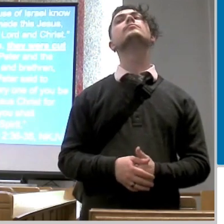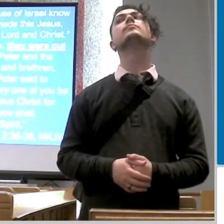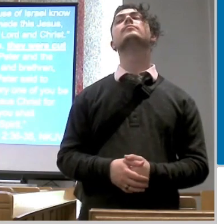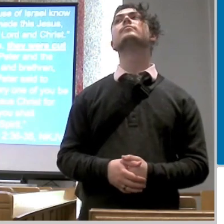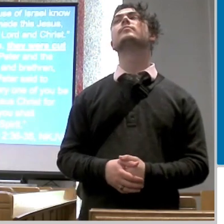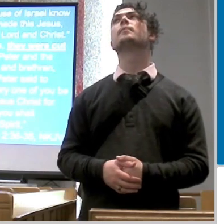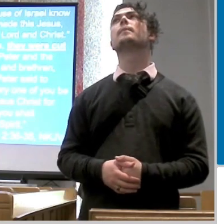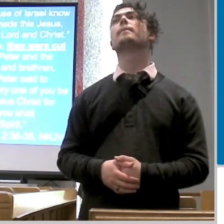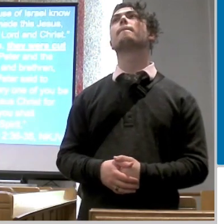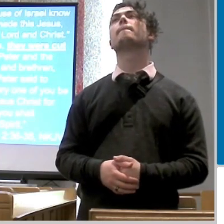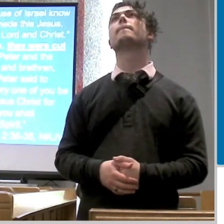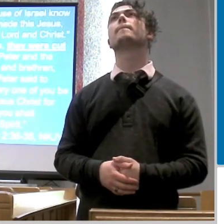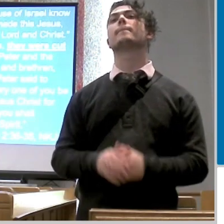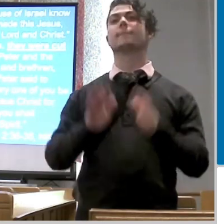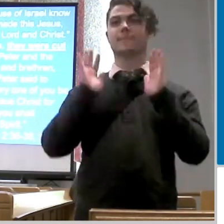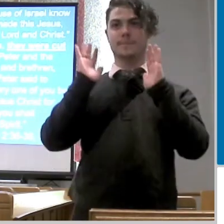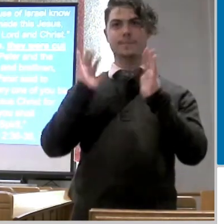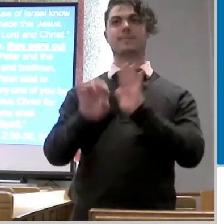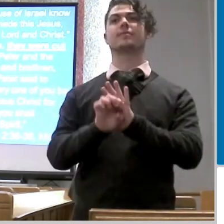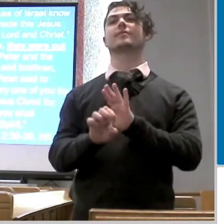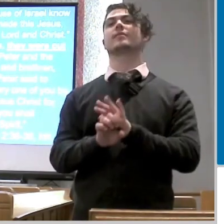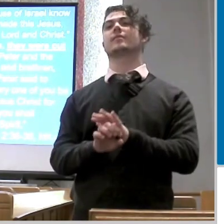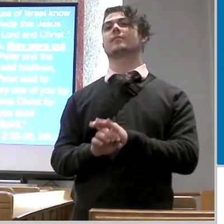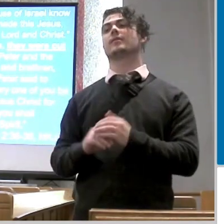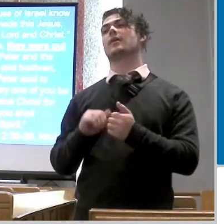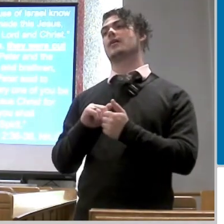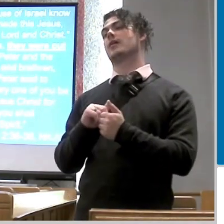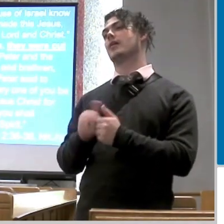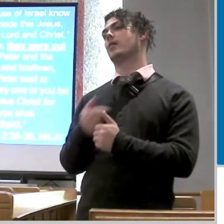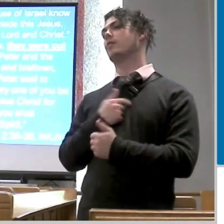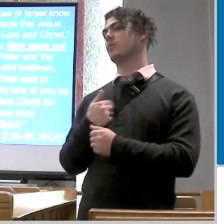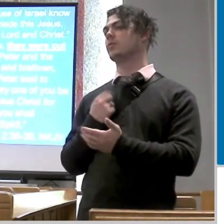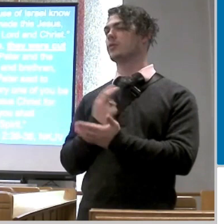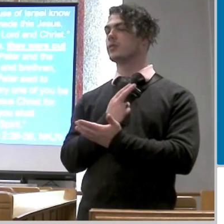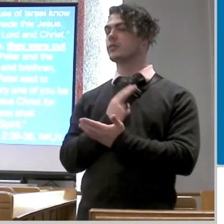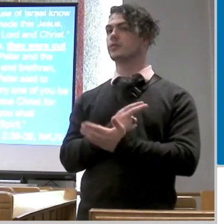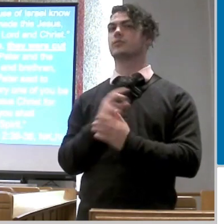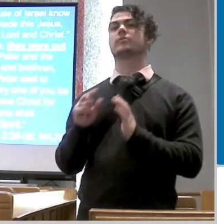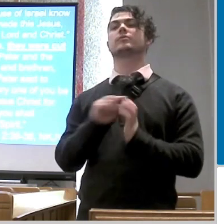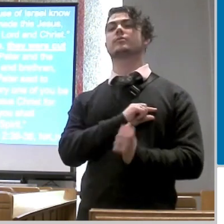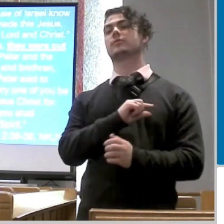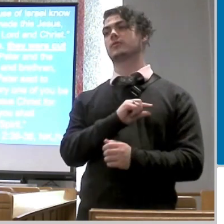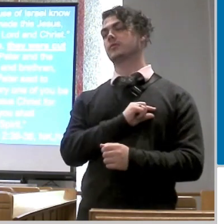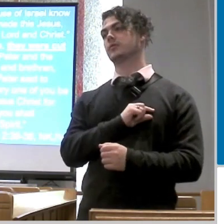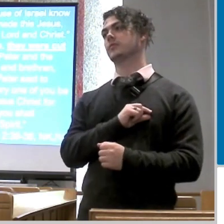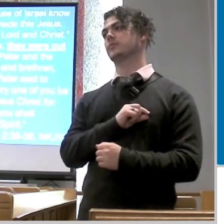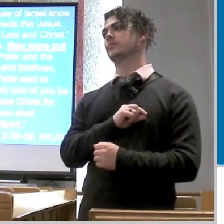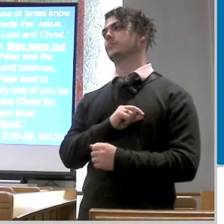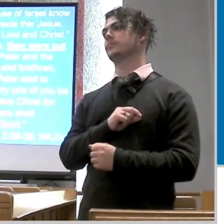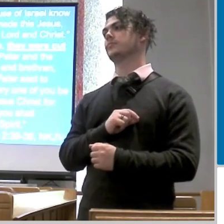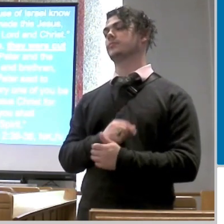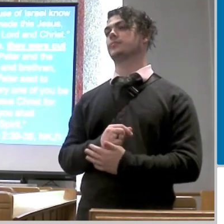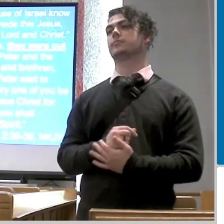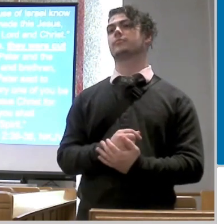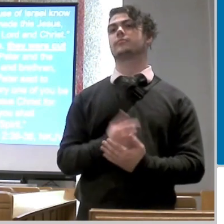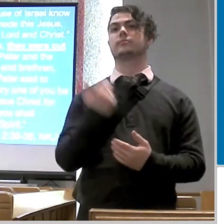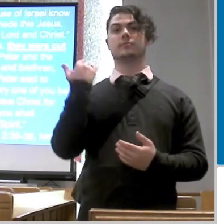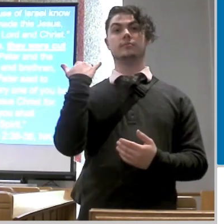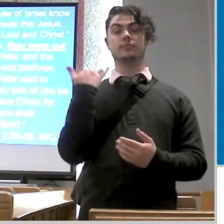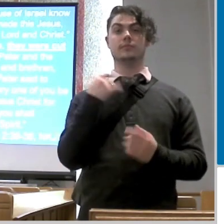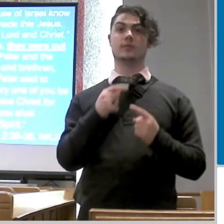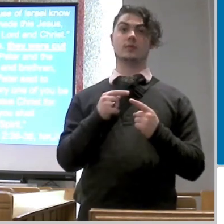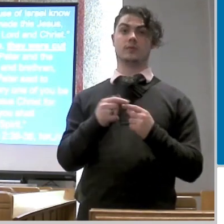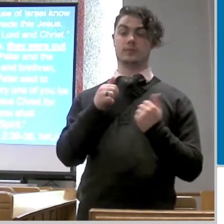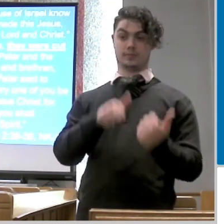here's another great example of how hopefully most of us in this room we started our journey by feeling the conviction the